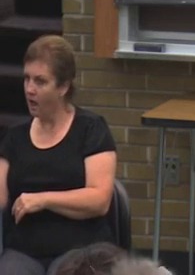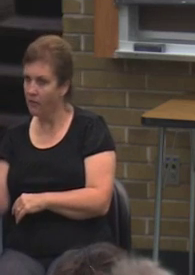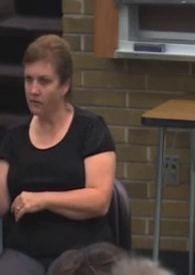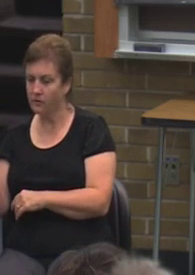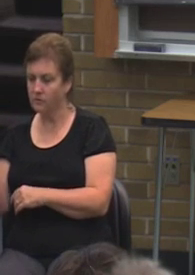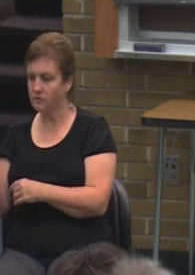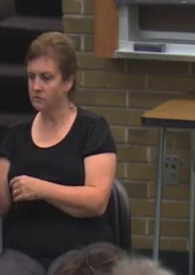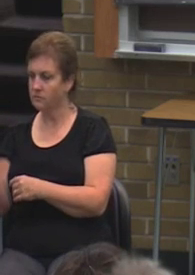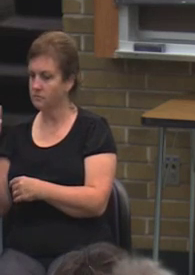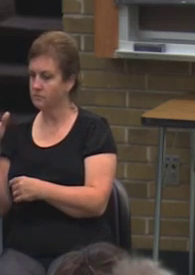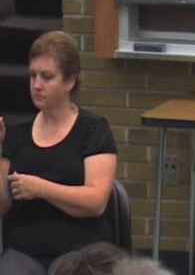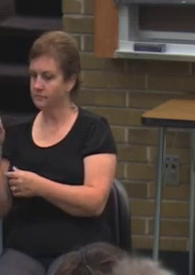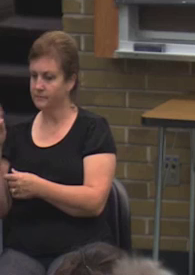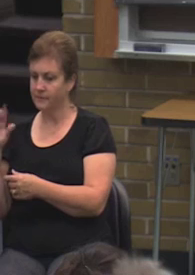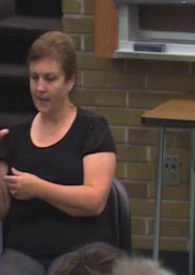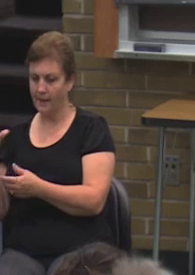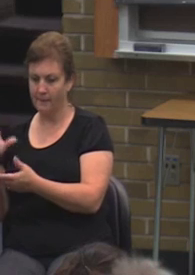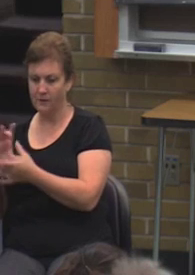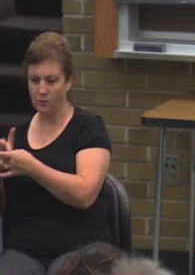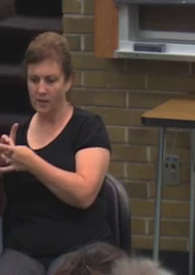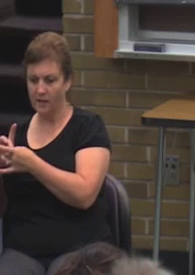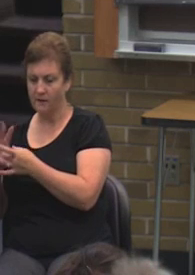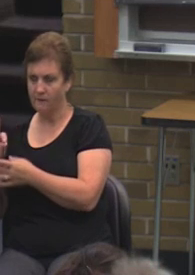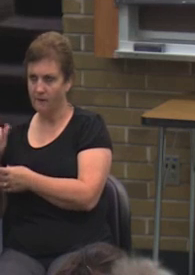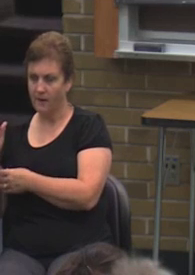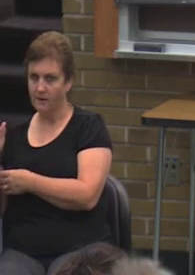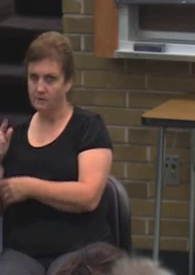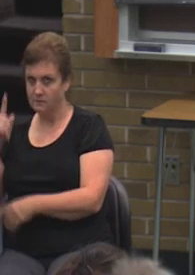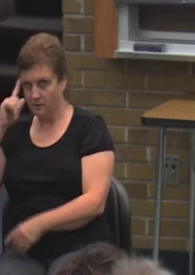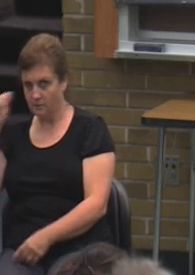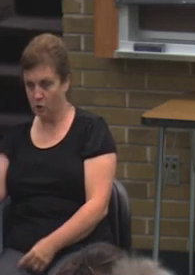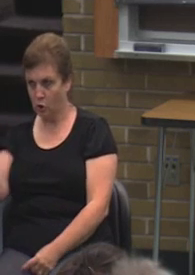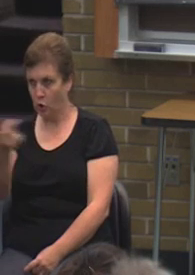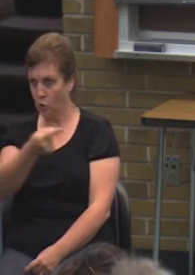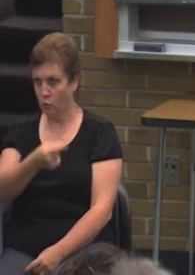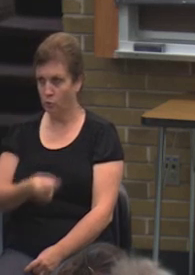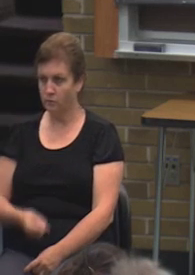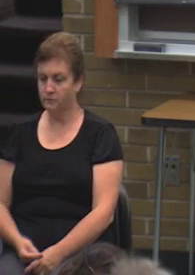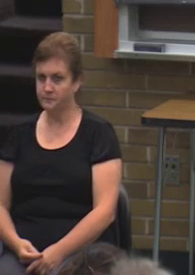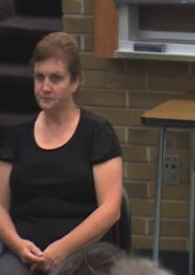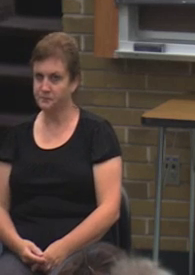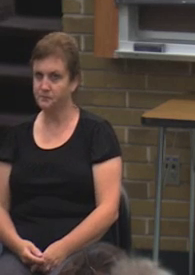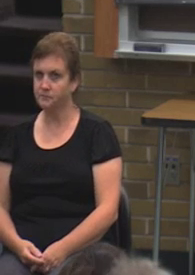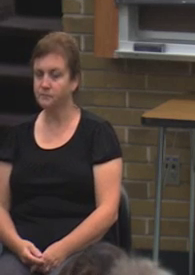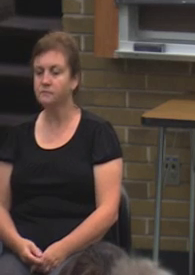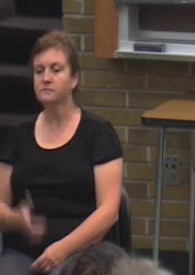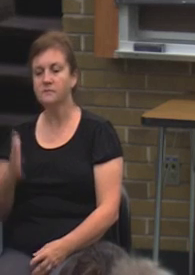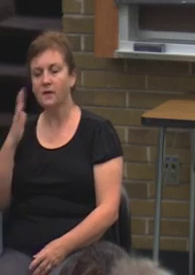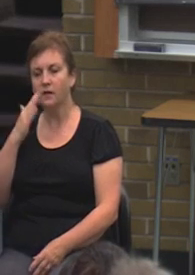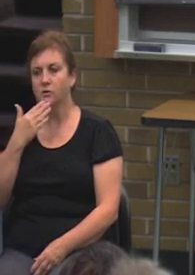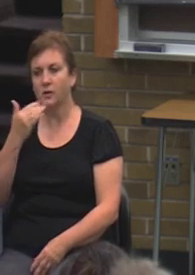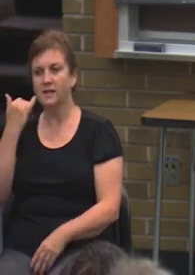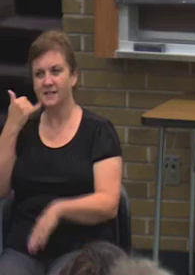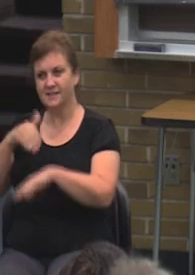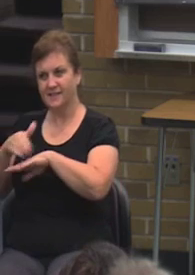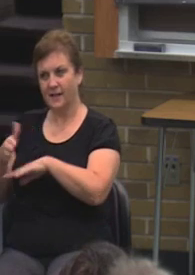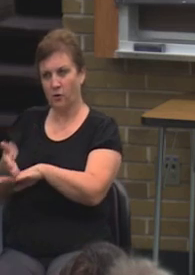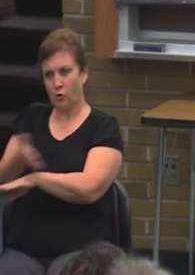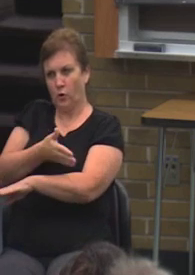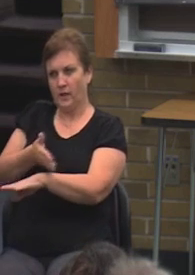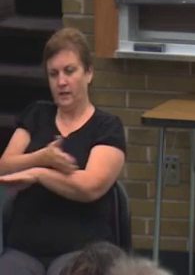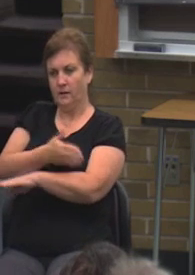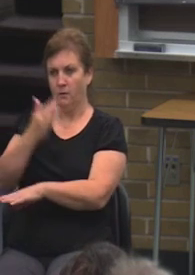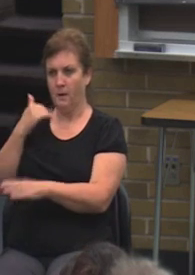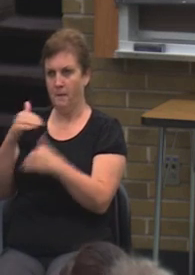the FAFSA application itself, actually that is totally up to you. The ball is going to be in your court. You want to submit them sooner rather than later because of processing